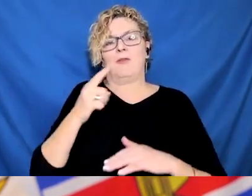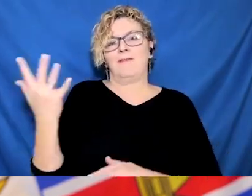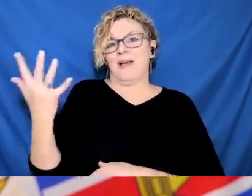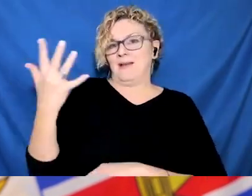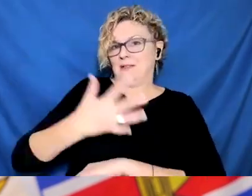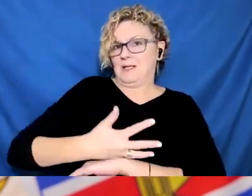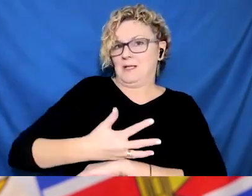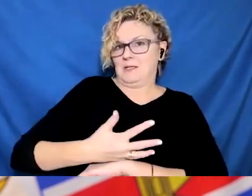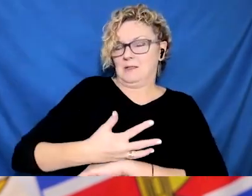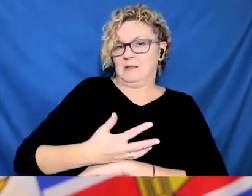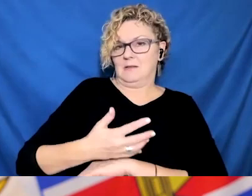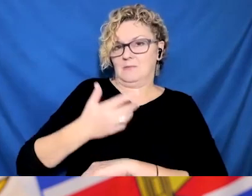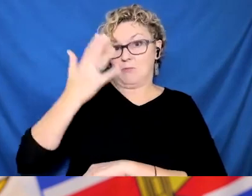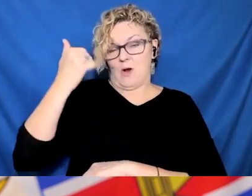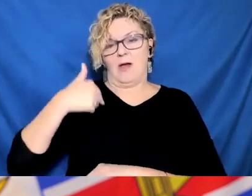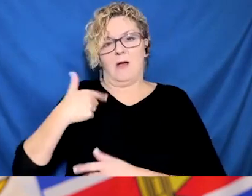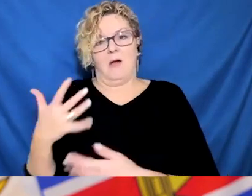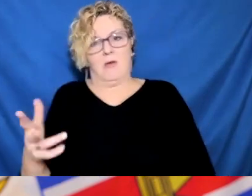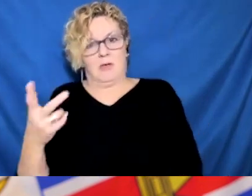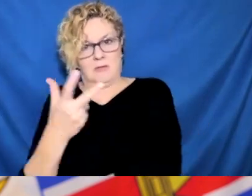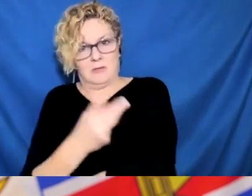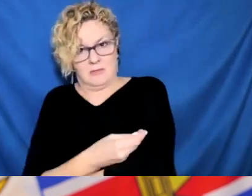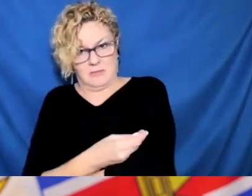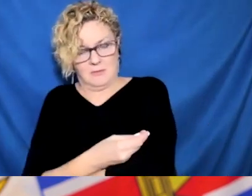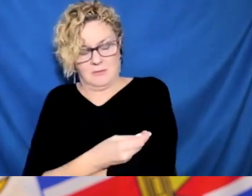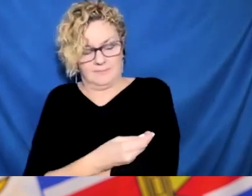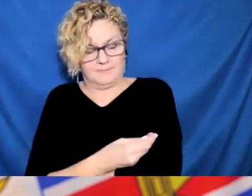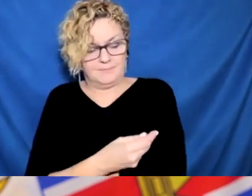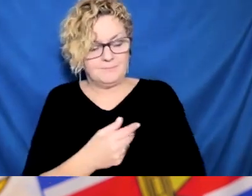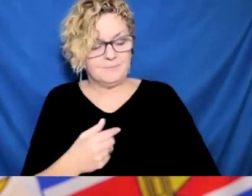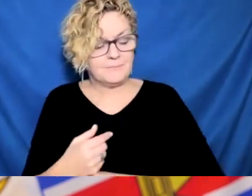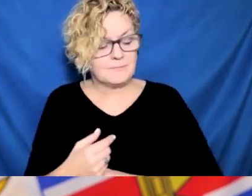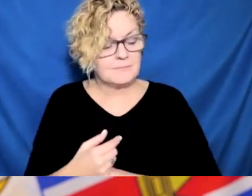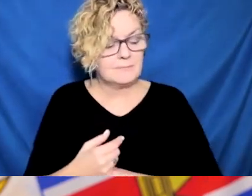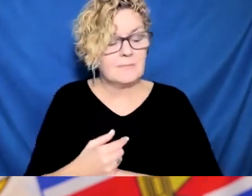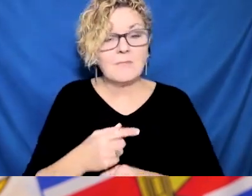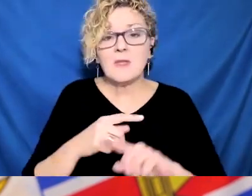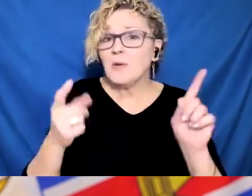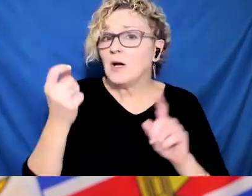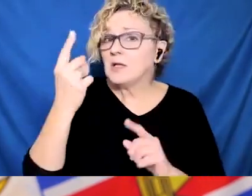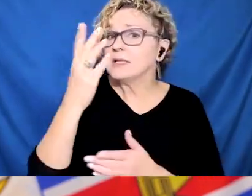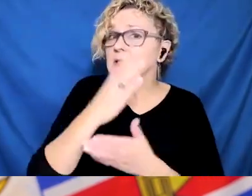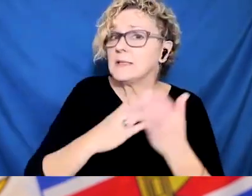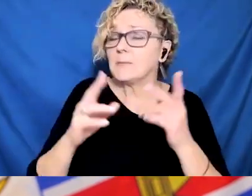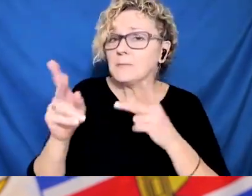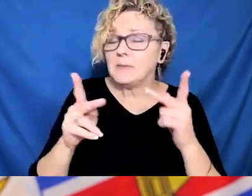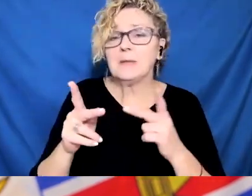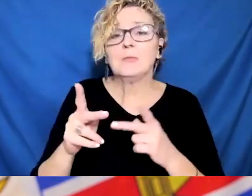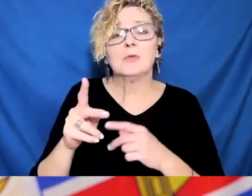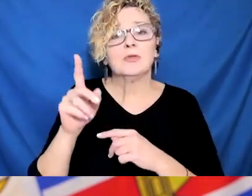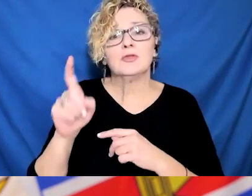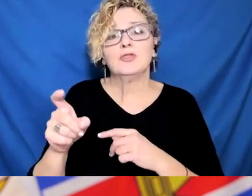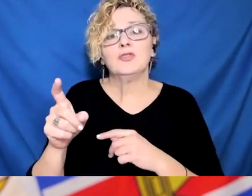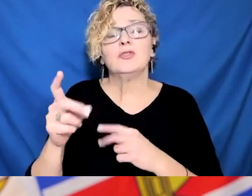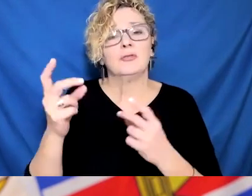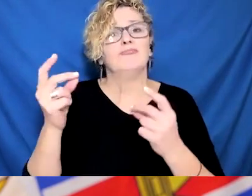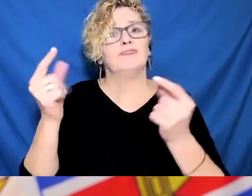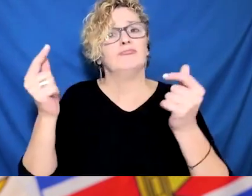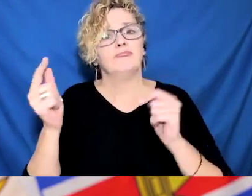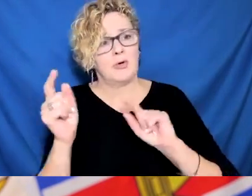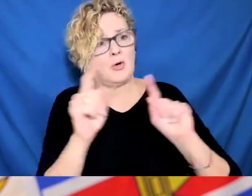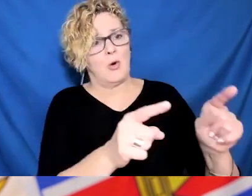following the COVID safety plans that you have in your workplace, following the plans that are in place in childcare or in schools.